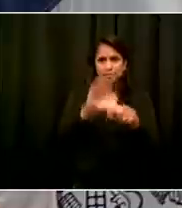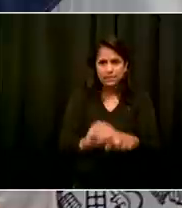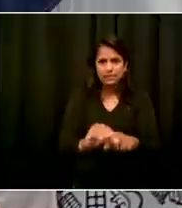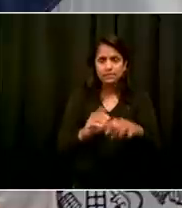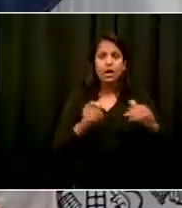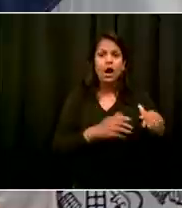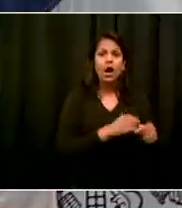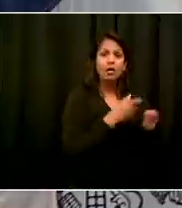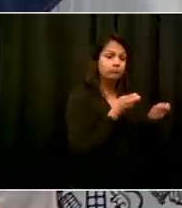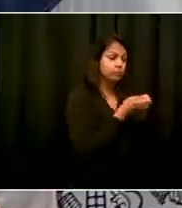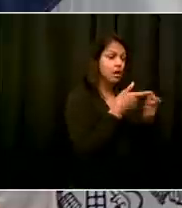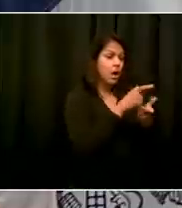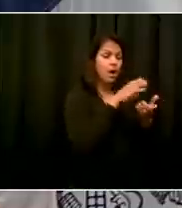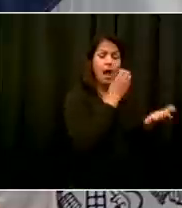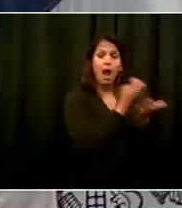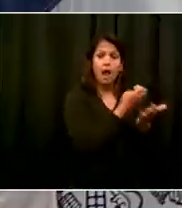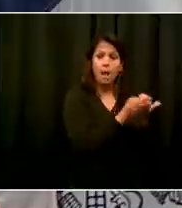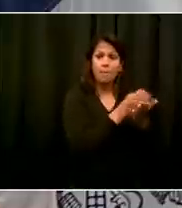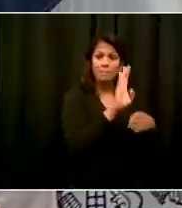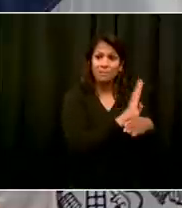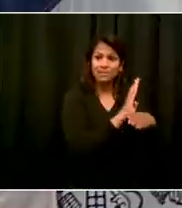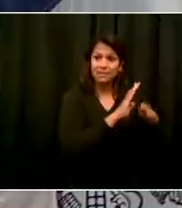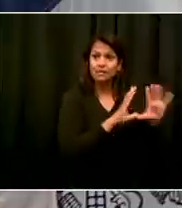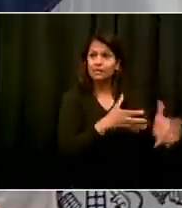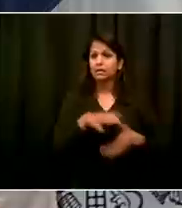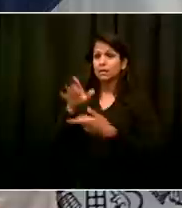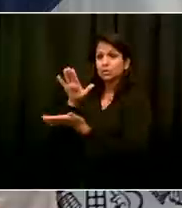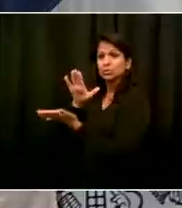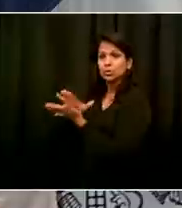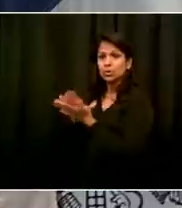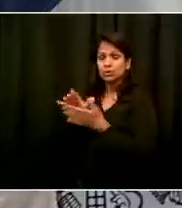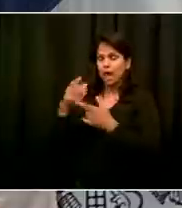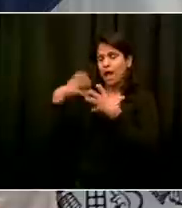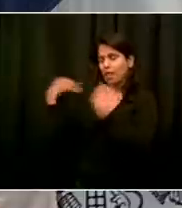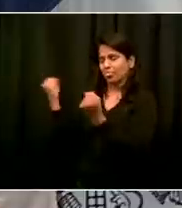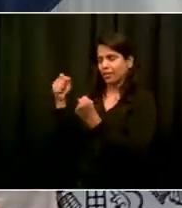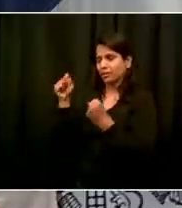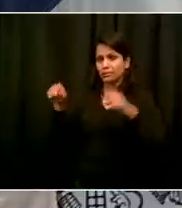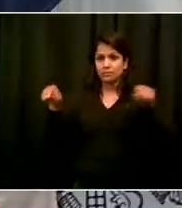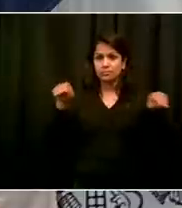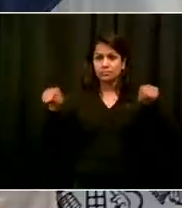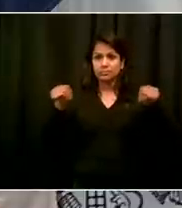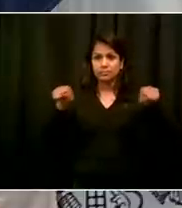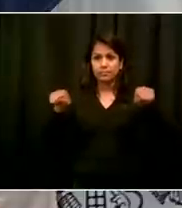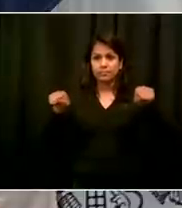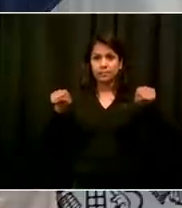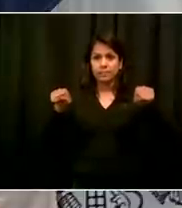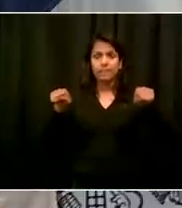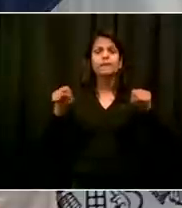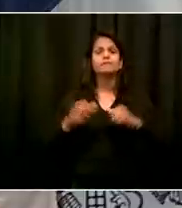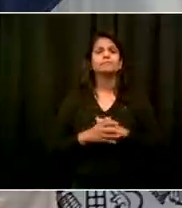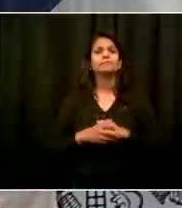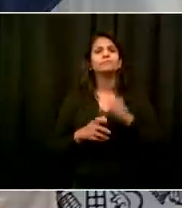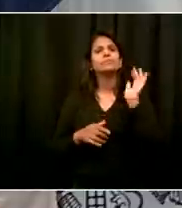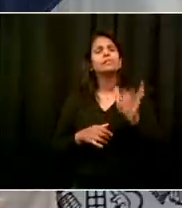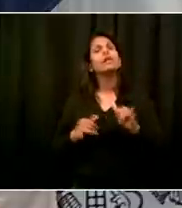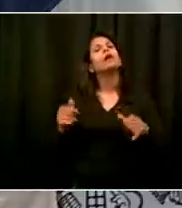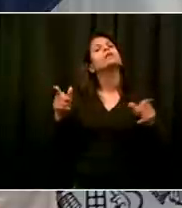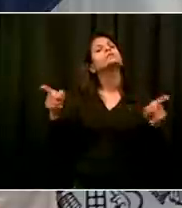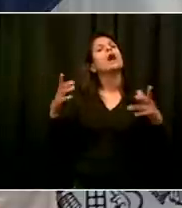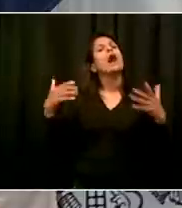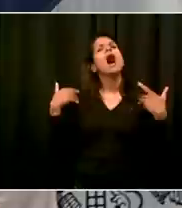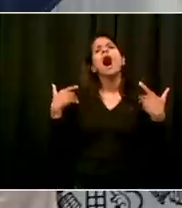best outcome is to solve the problem, not take money away from restaurant owners and restaurant workers